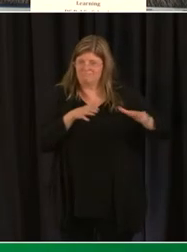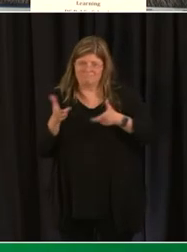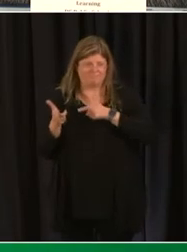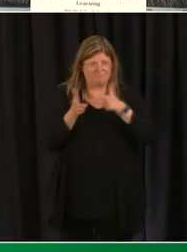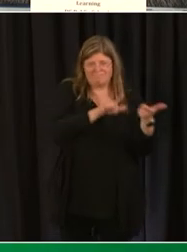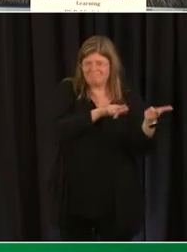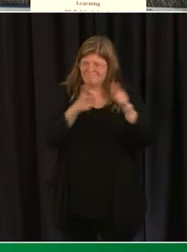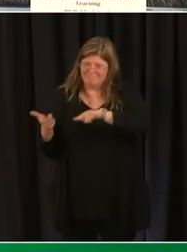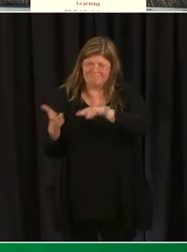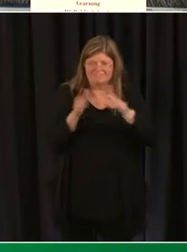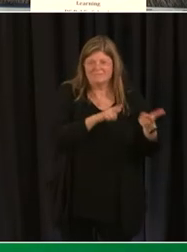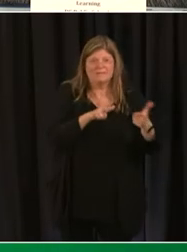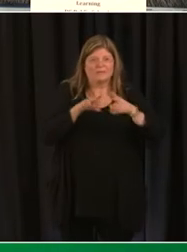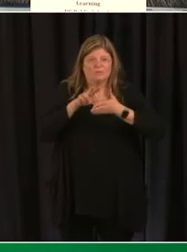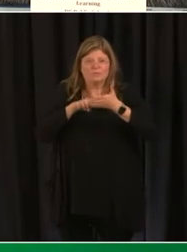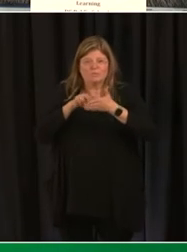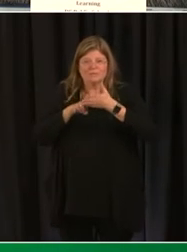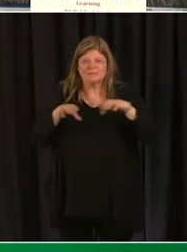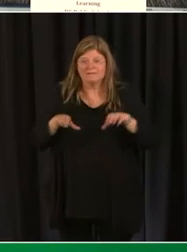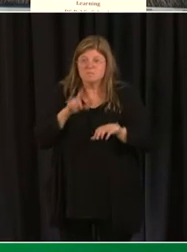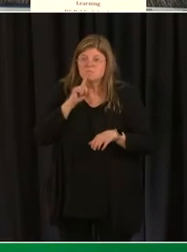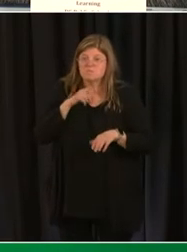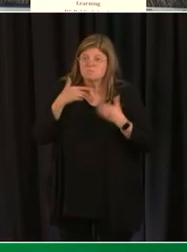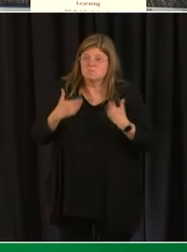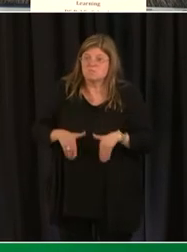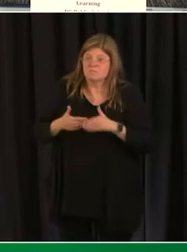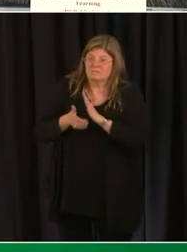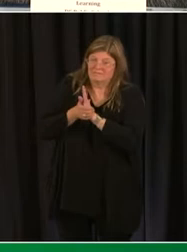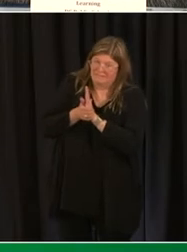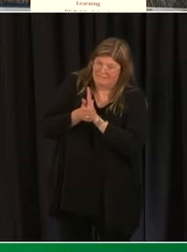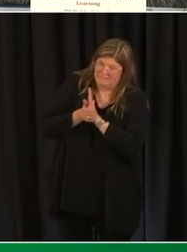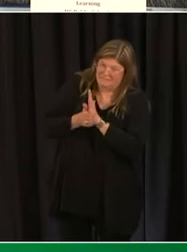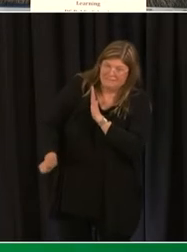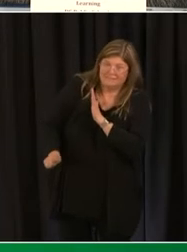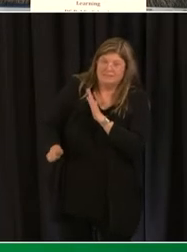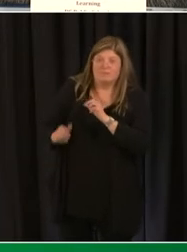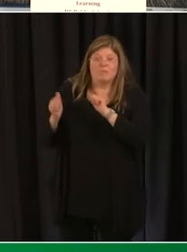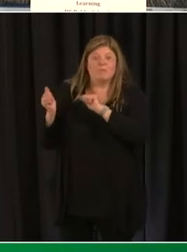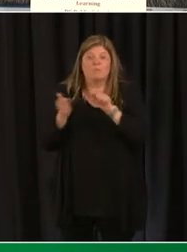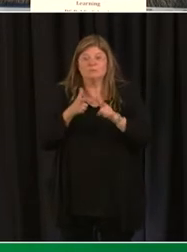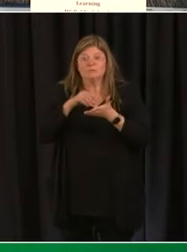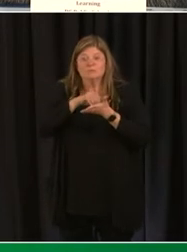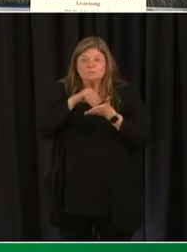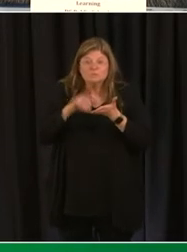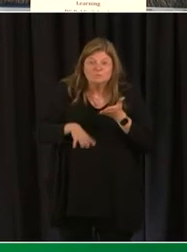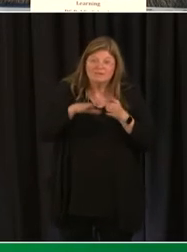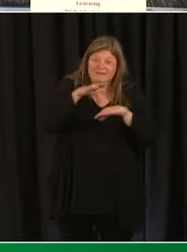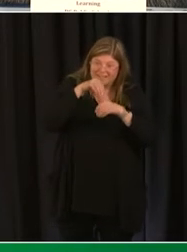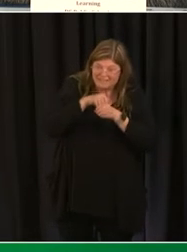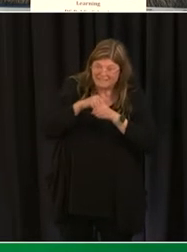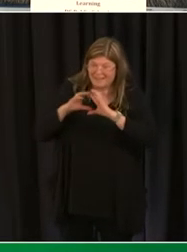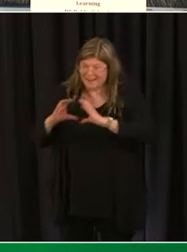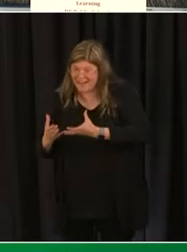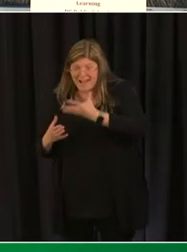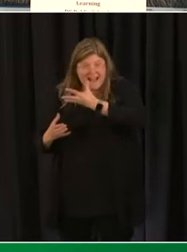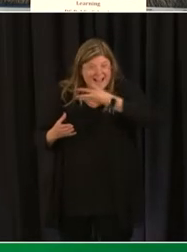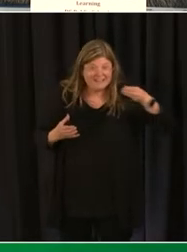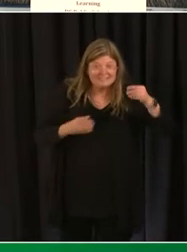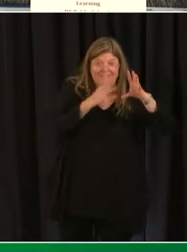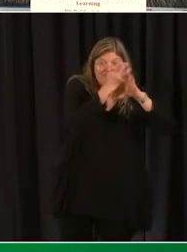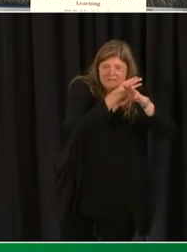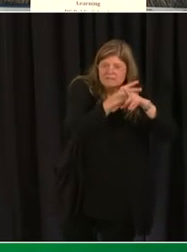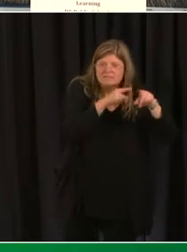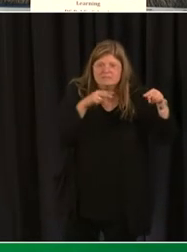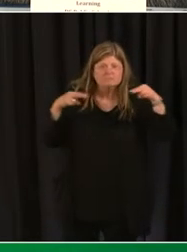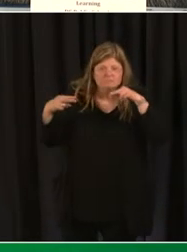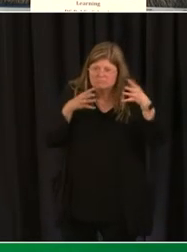activity so that was that was awesome the kids were engaged the teacher had really planned leveraging